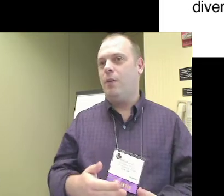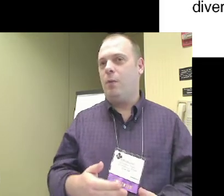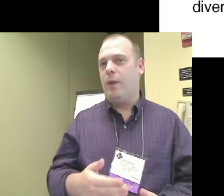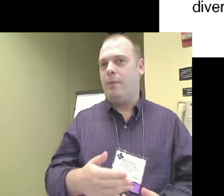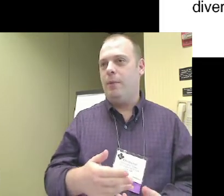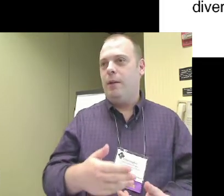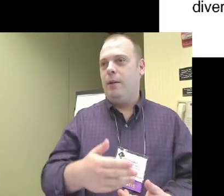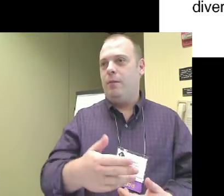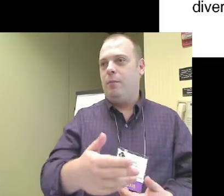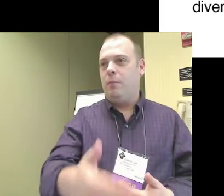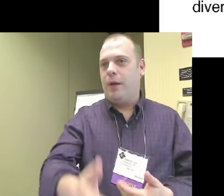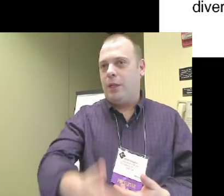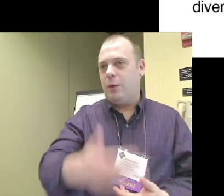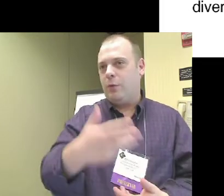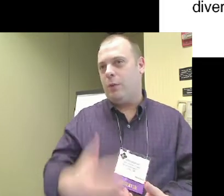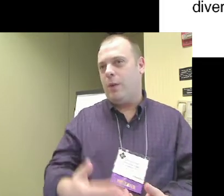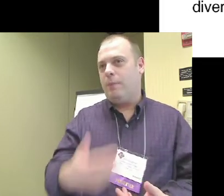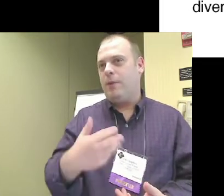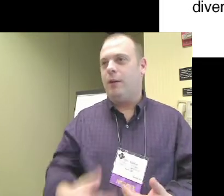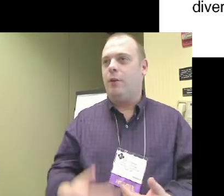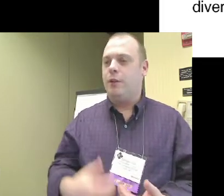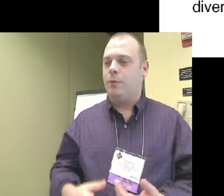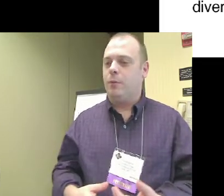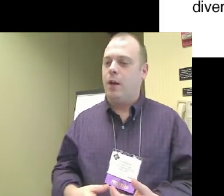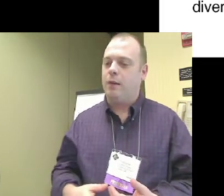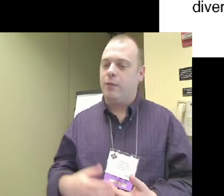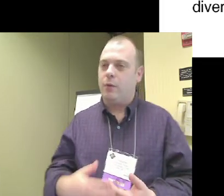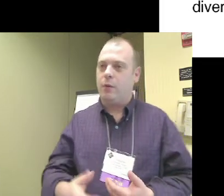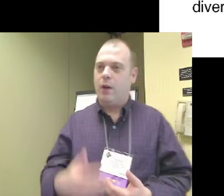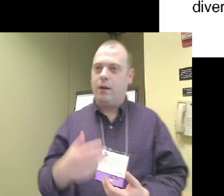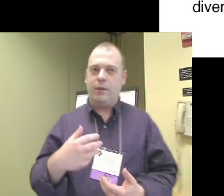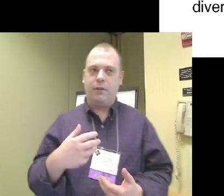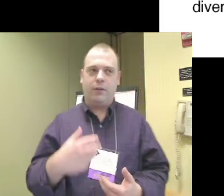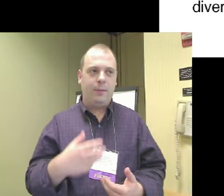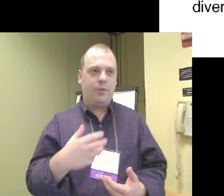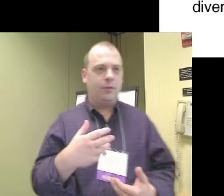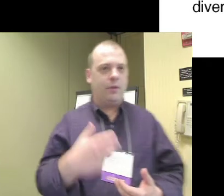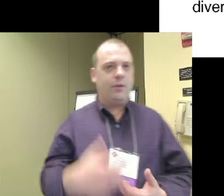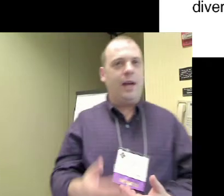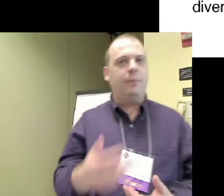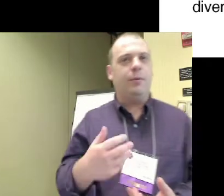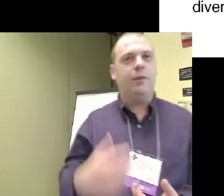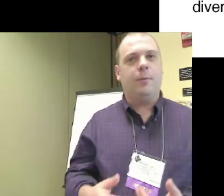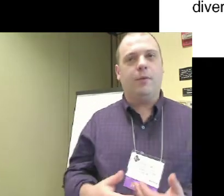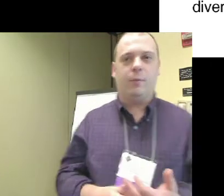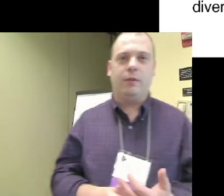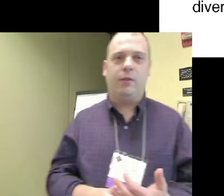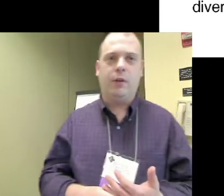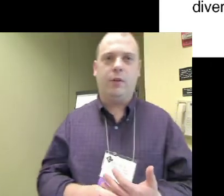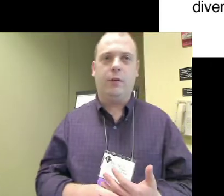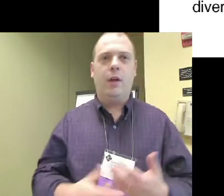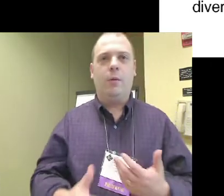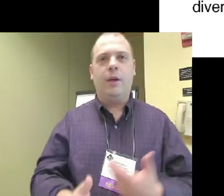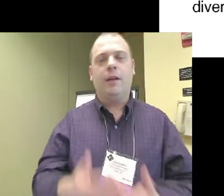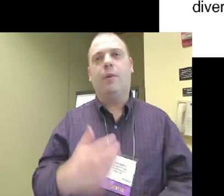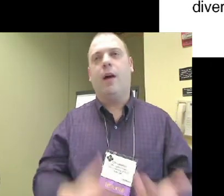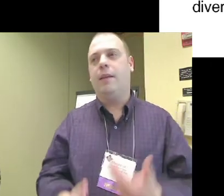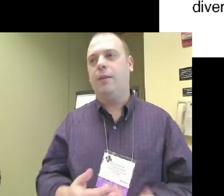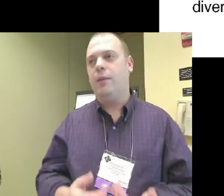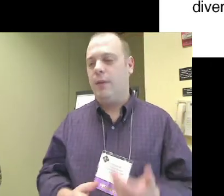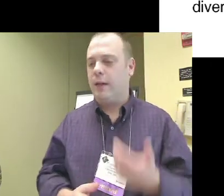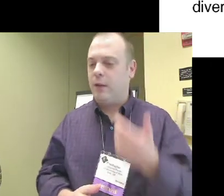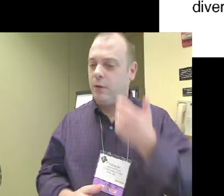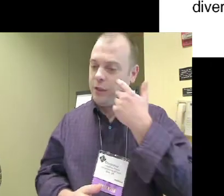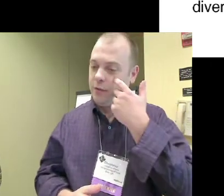extending beyond the web, but using web technology through a lot of it. So a lot of the types of design principles that we've learned we can